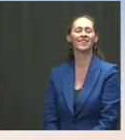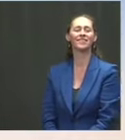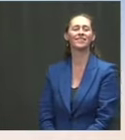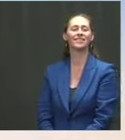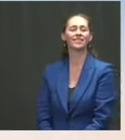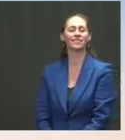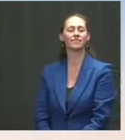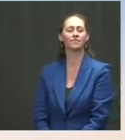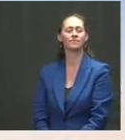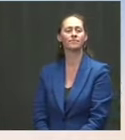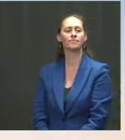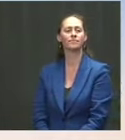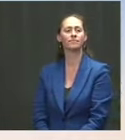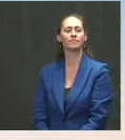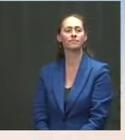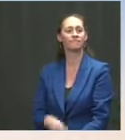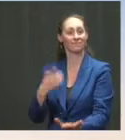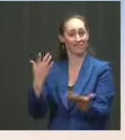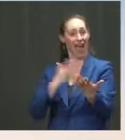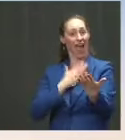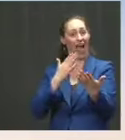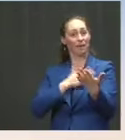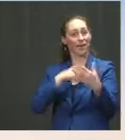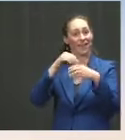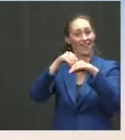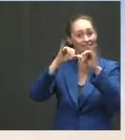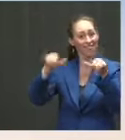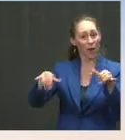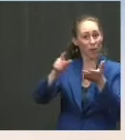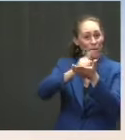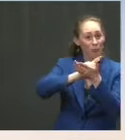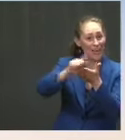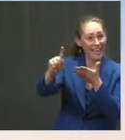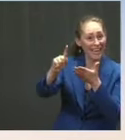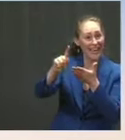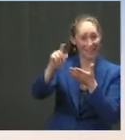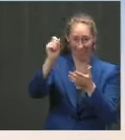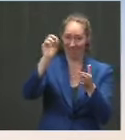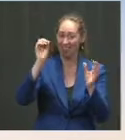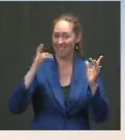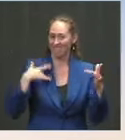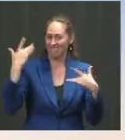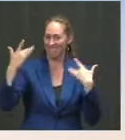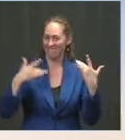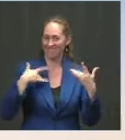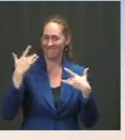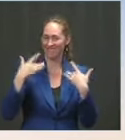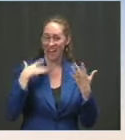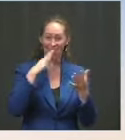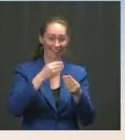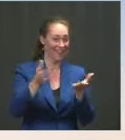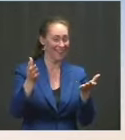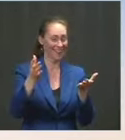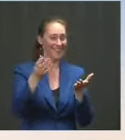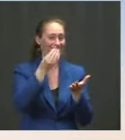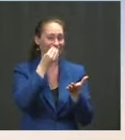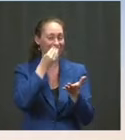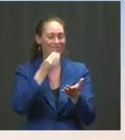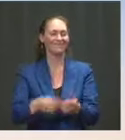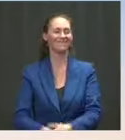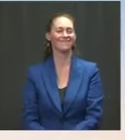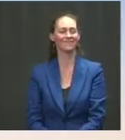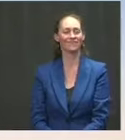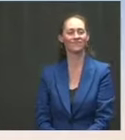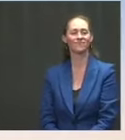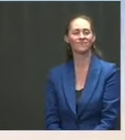Infrastructure Week. Ms. Okay. Same, same. We all get cakes. That's what's good. The So, one quick question about